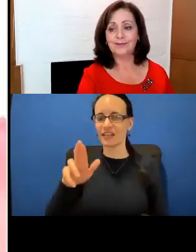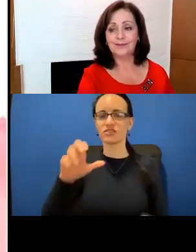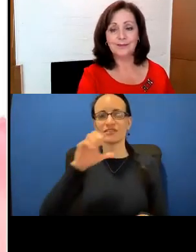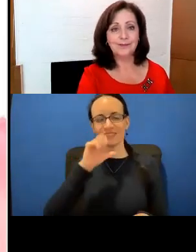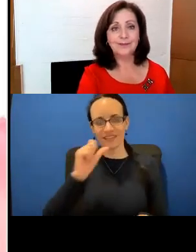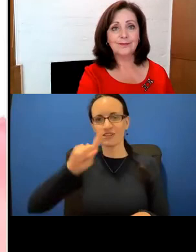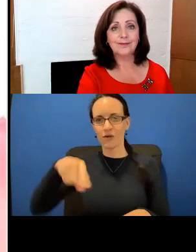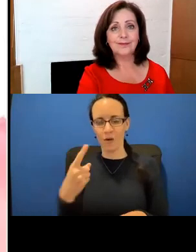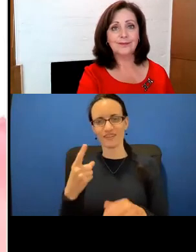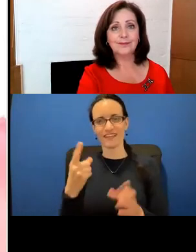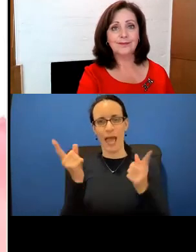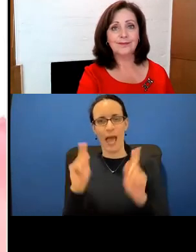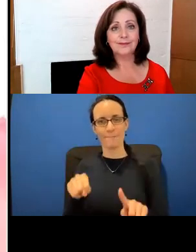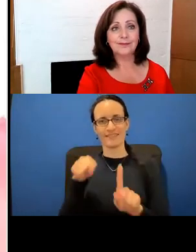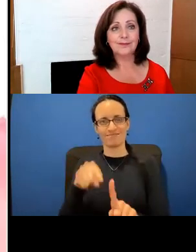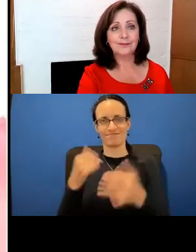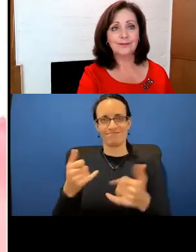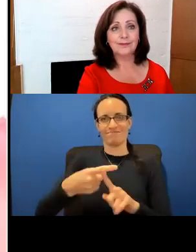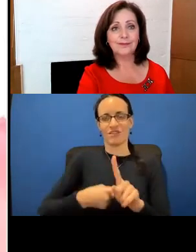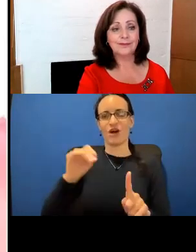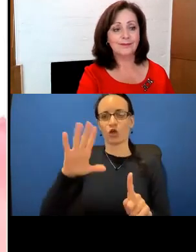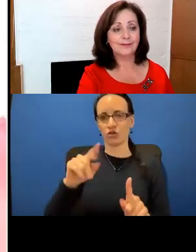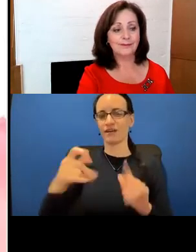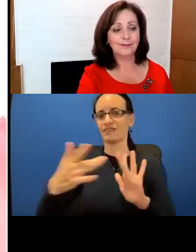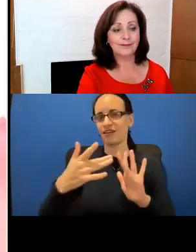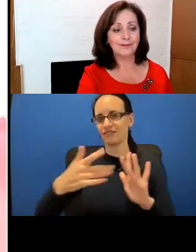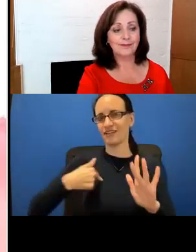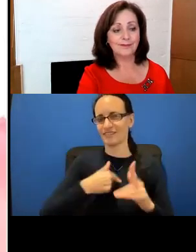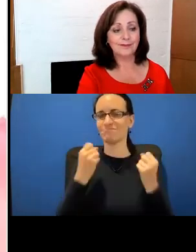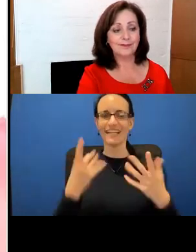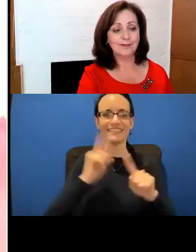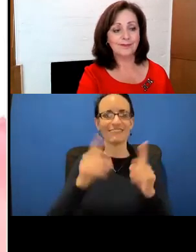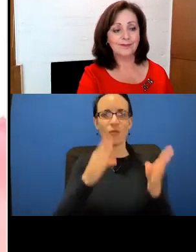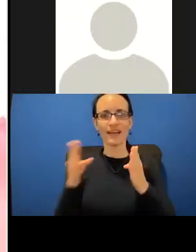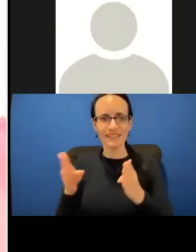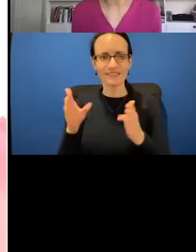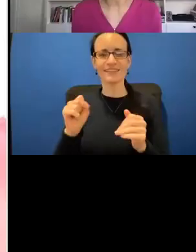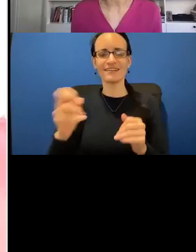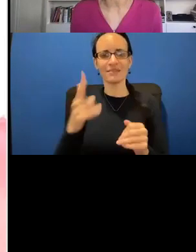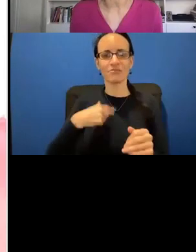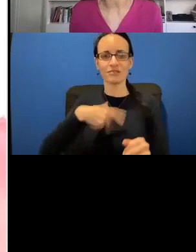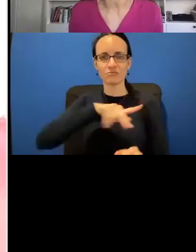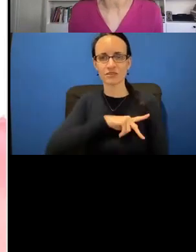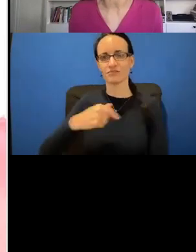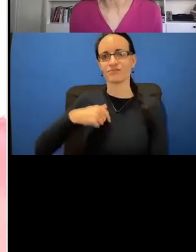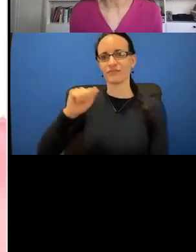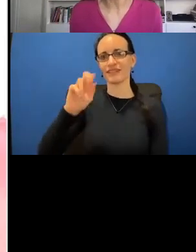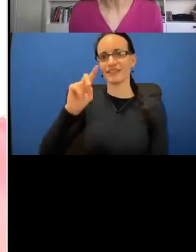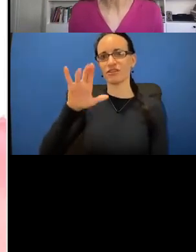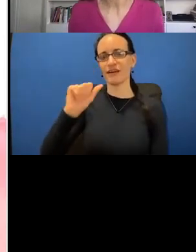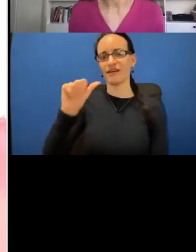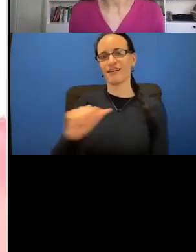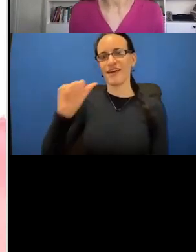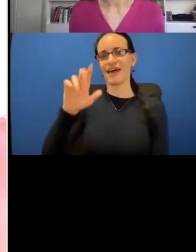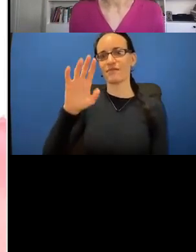You can reach us in many different ways and I'm happy for you to email me personally. I am Andrea at brehm foundation.org.